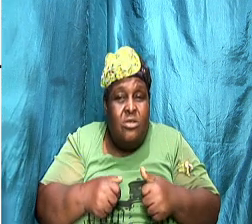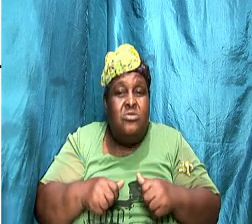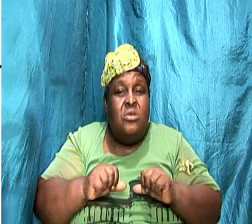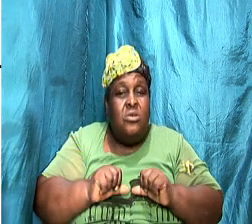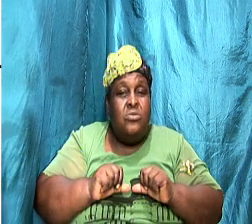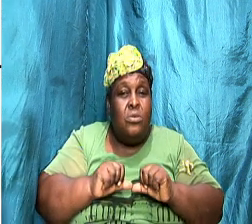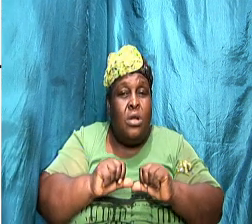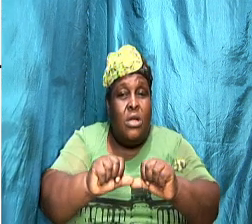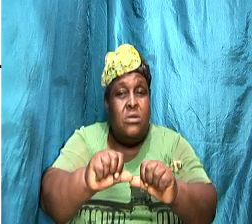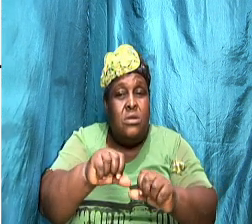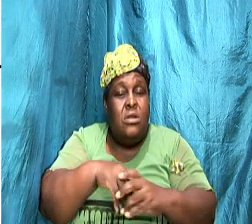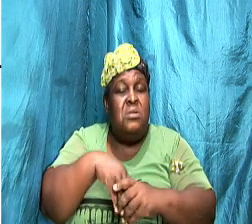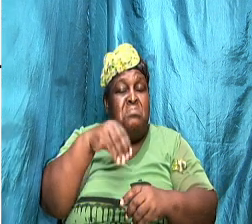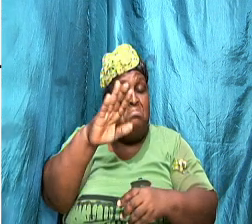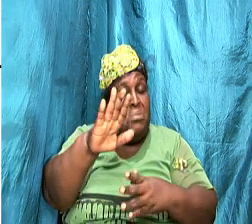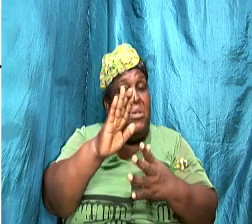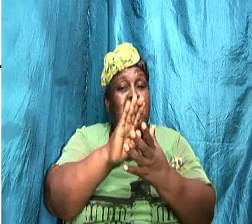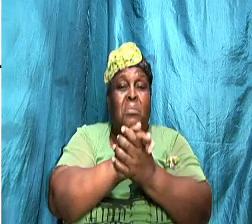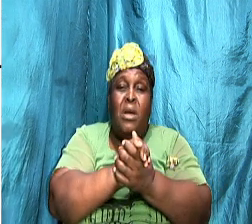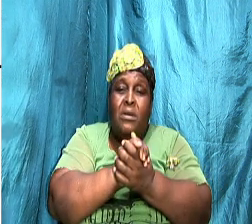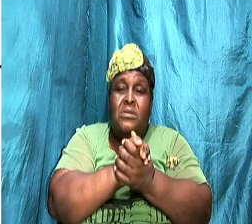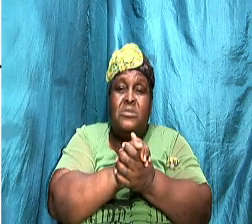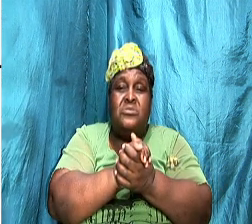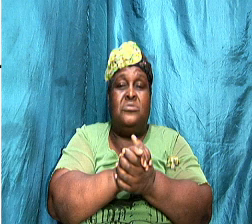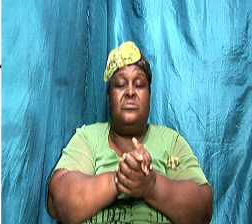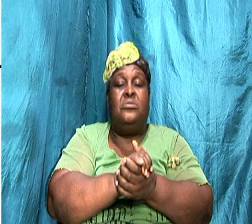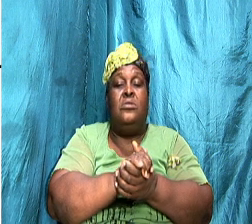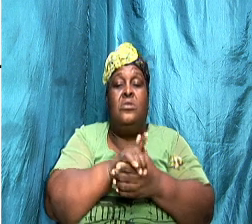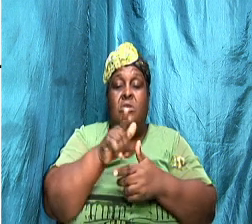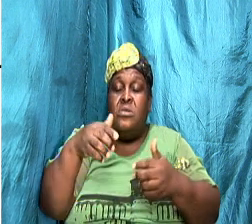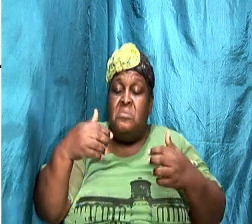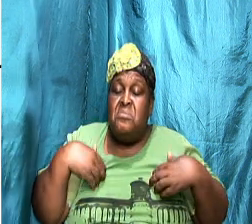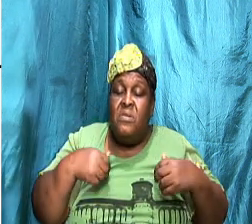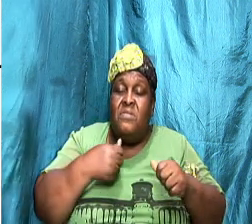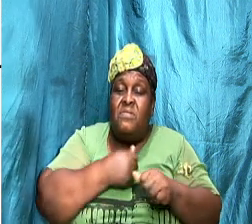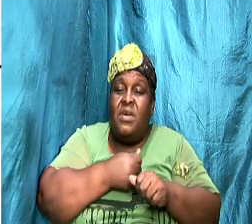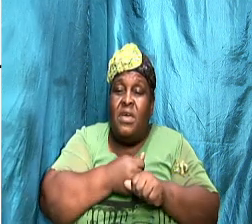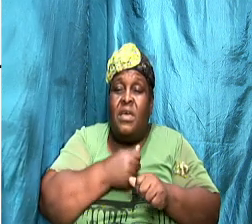where is the fight you have to fight for what you believe in